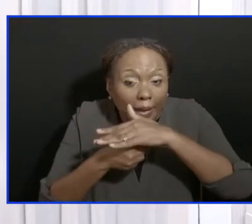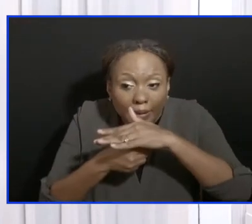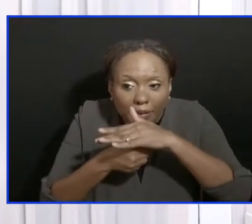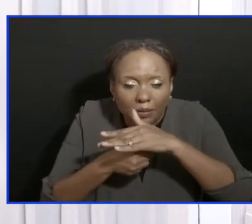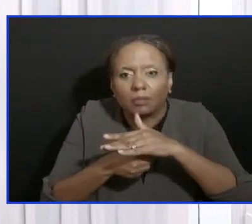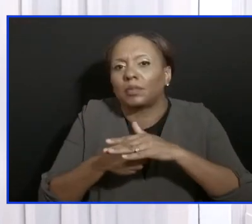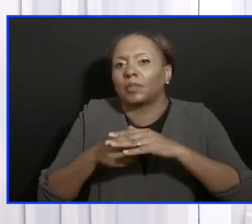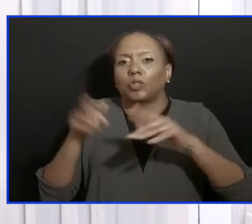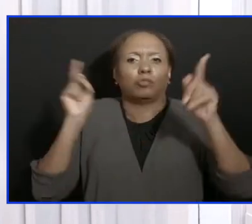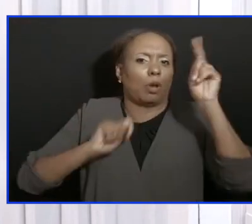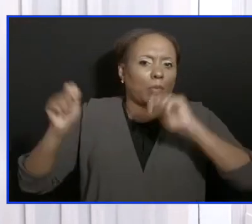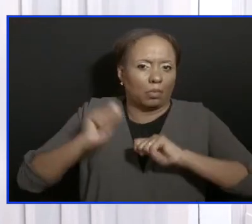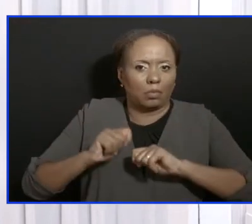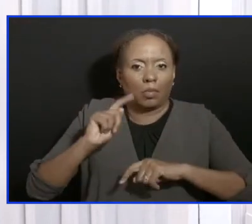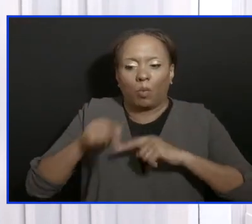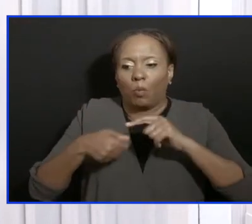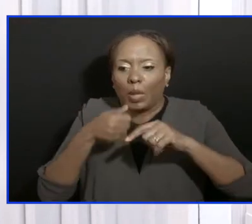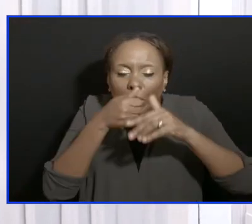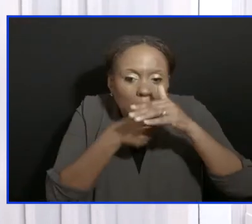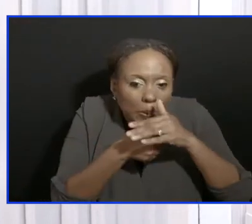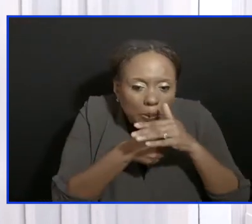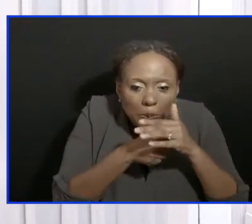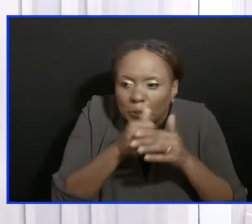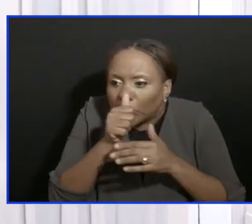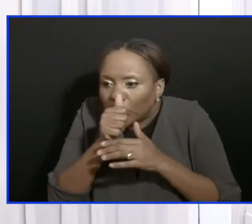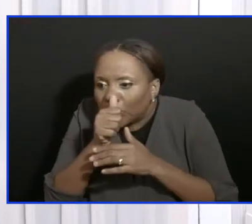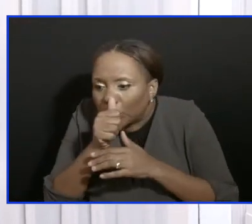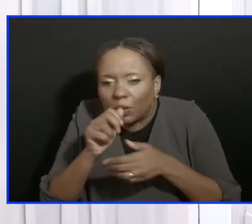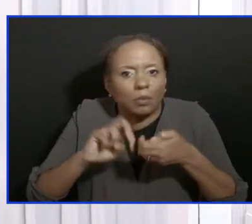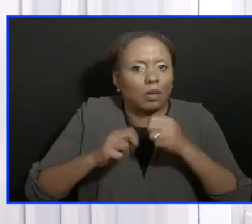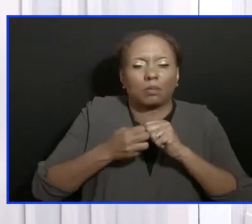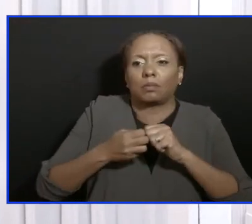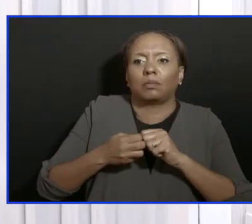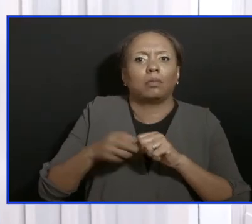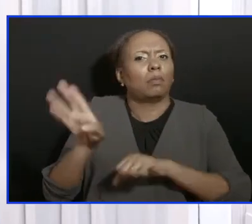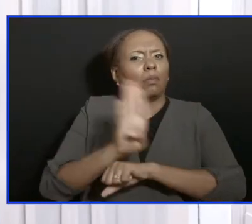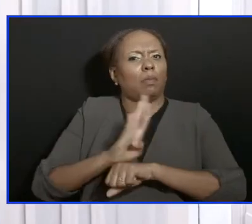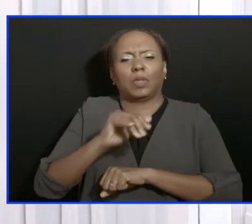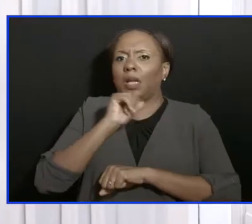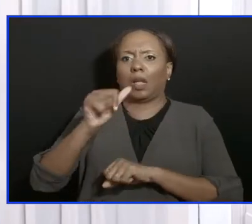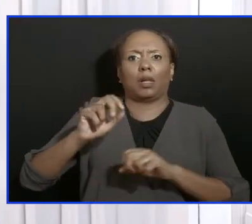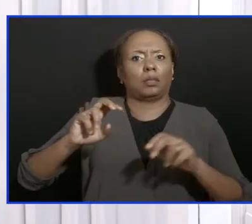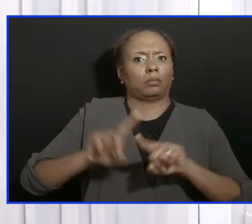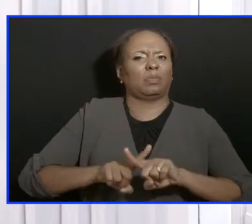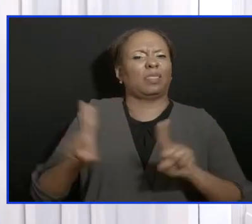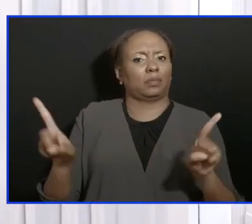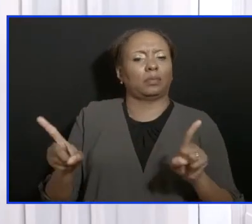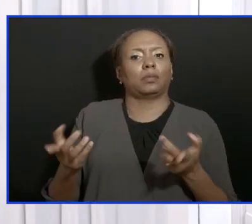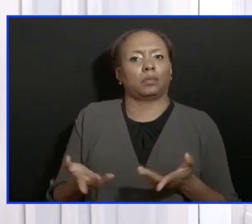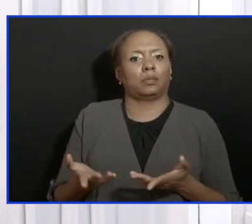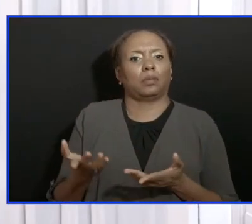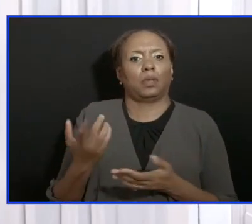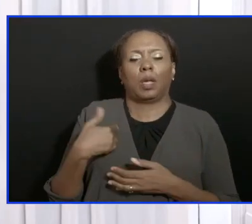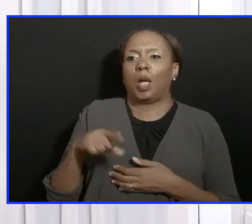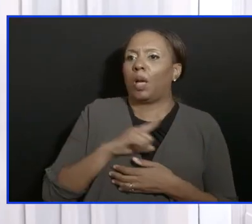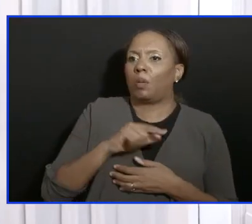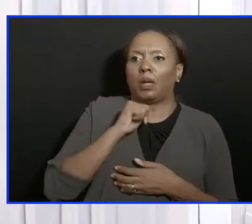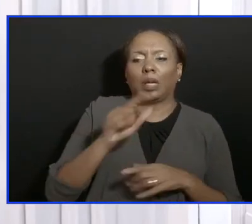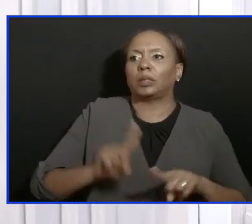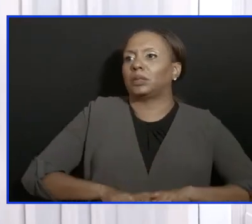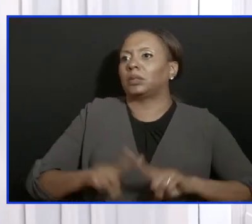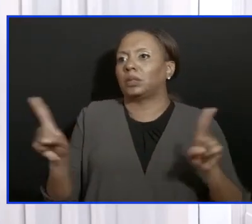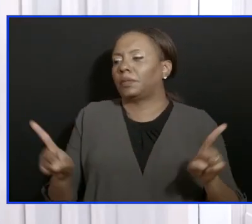are where we are as a nation. We are no different from any other country in the world. We're probably no different from any other region in the world.